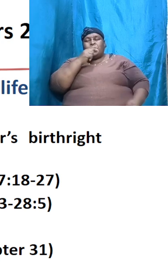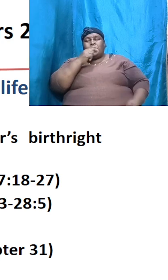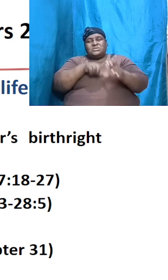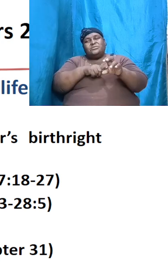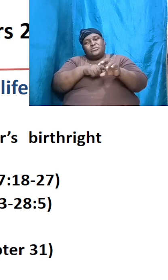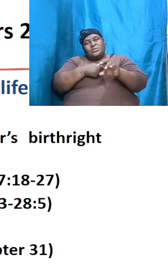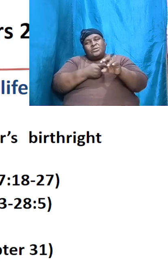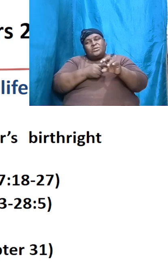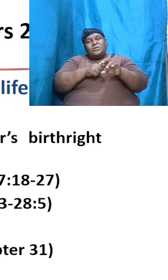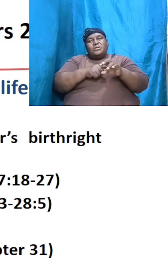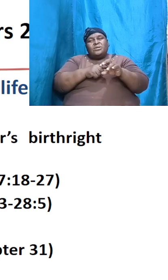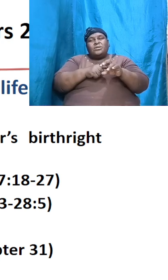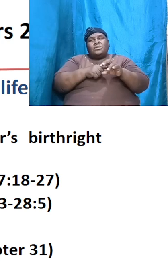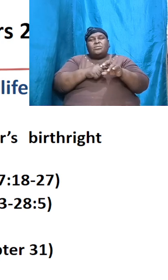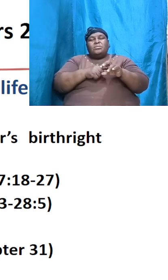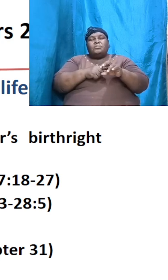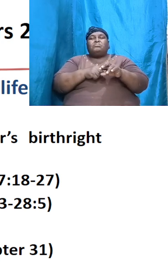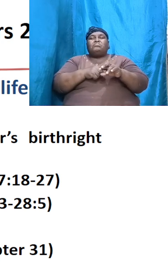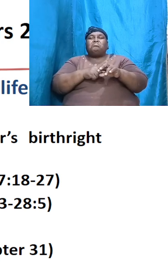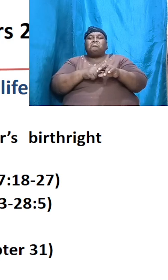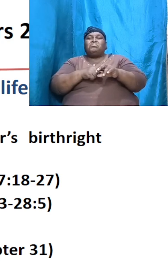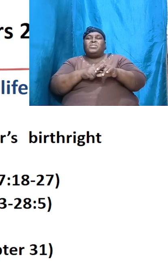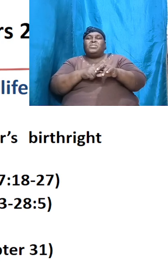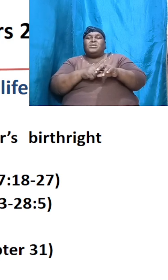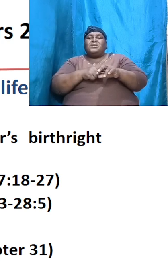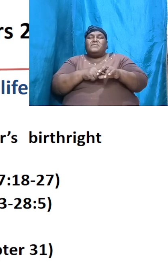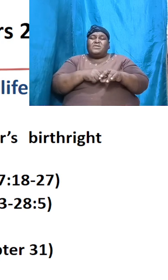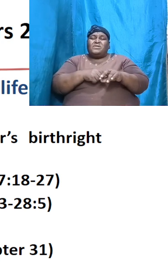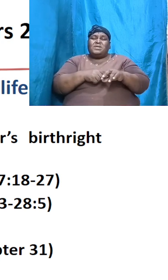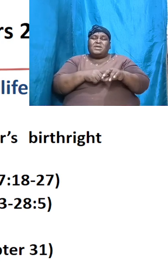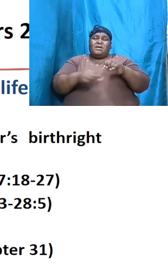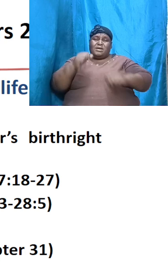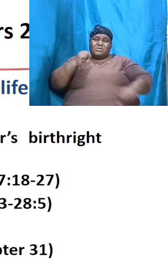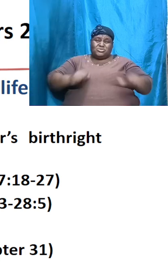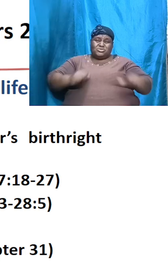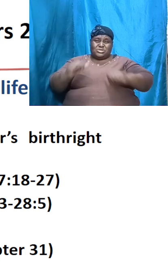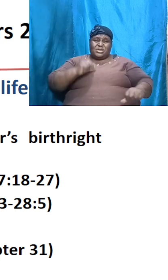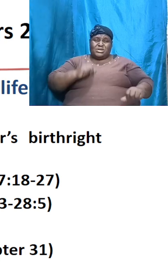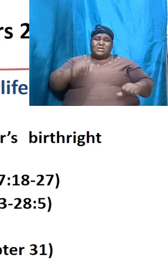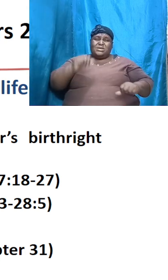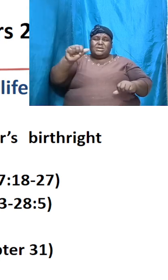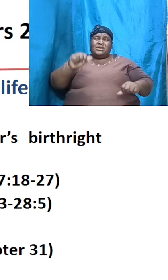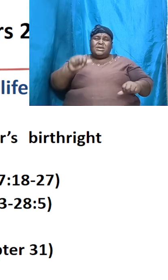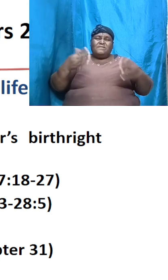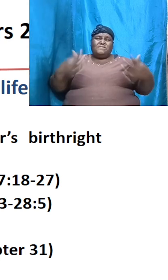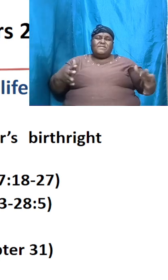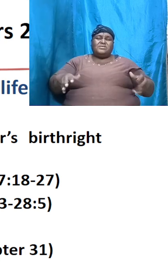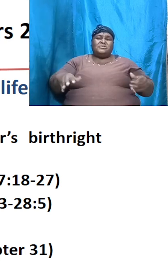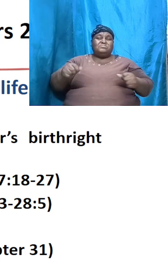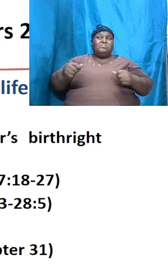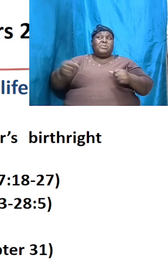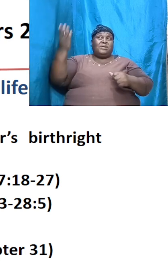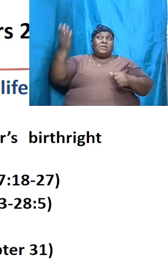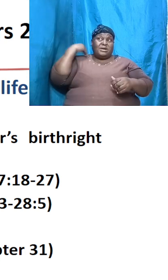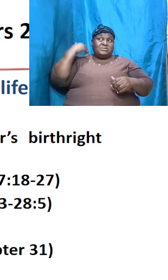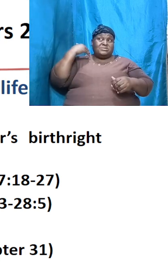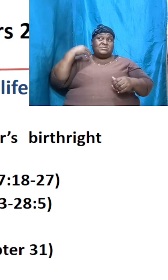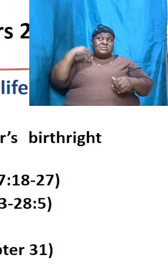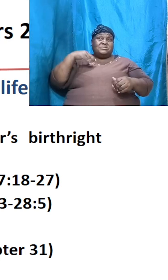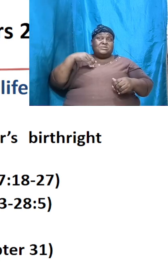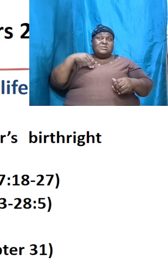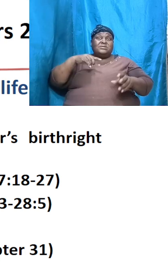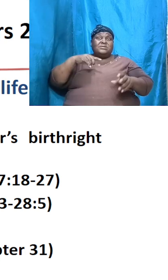started to get payback for the very things that he did and this is happening to him even